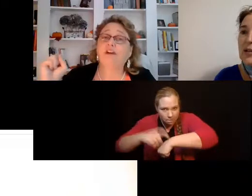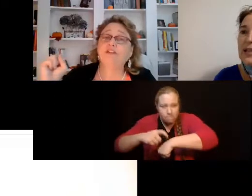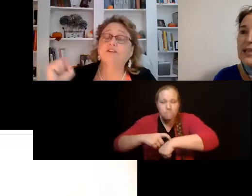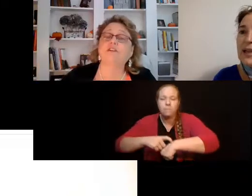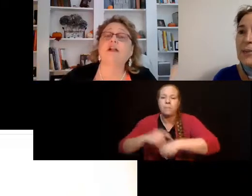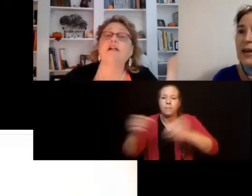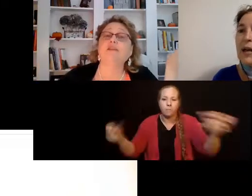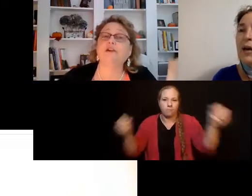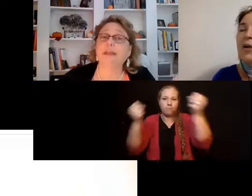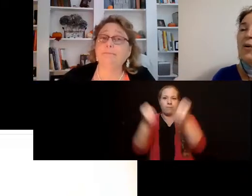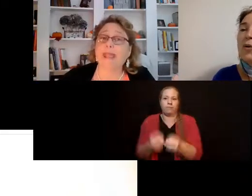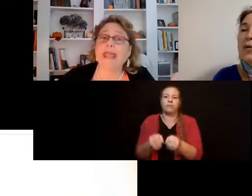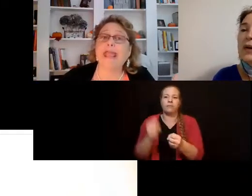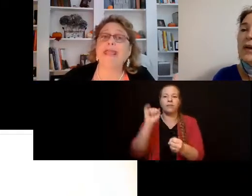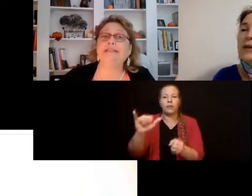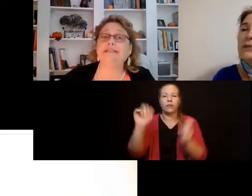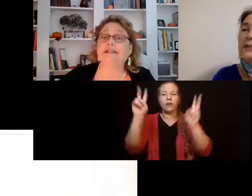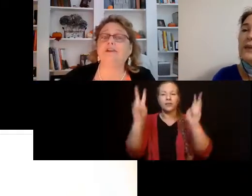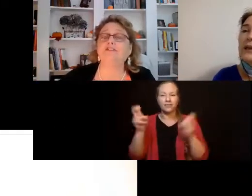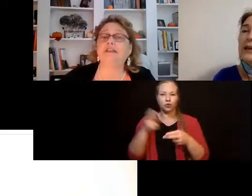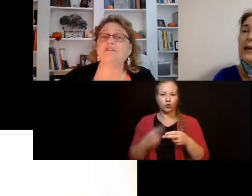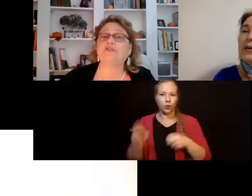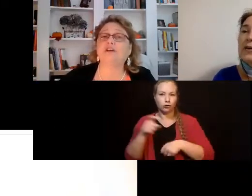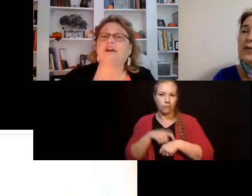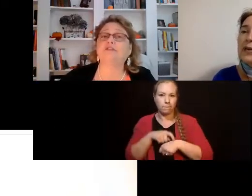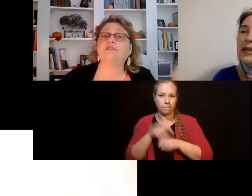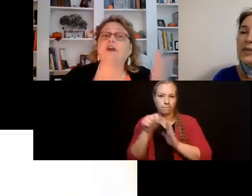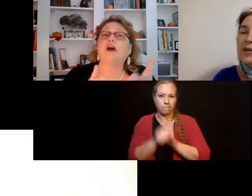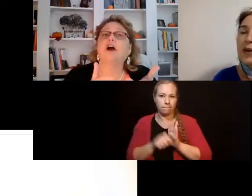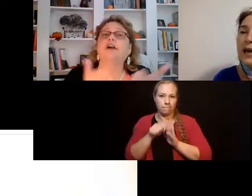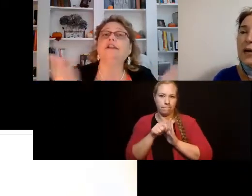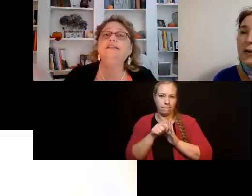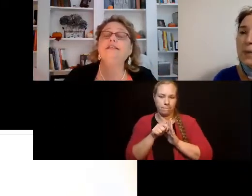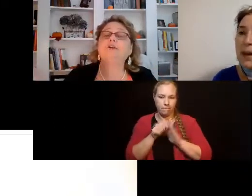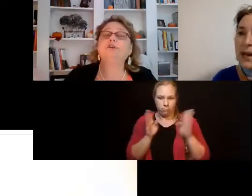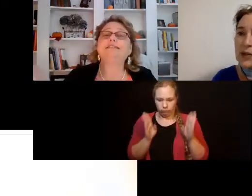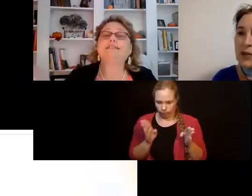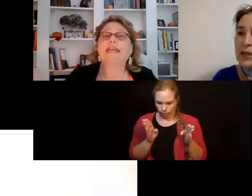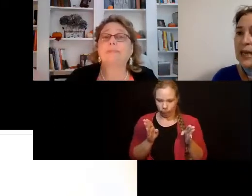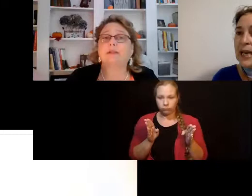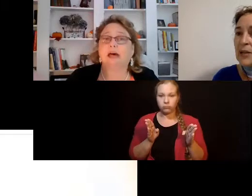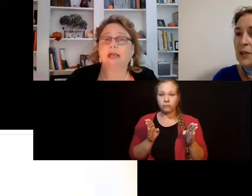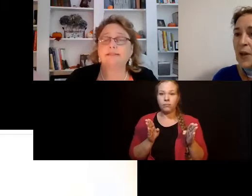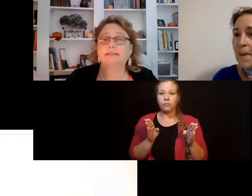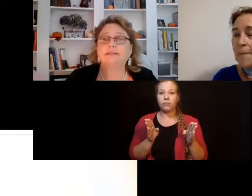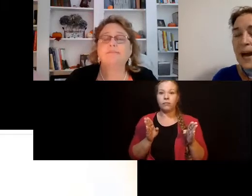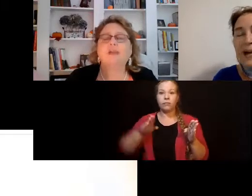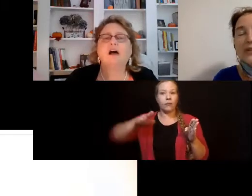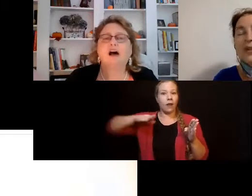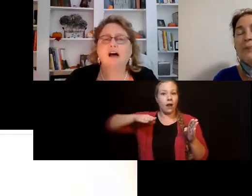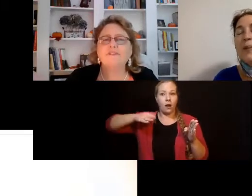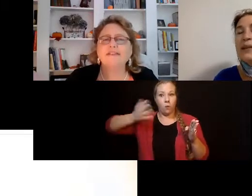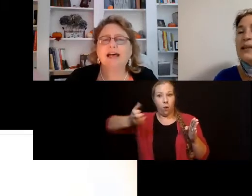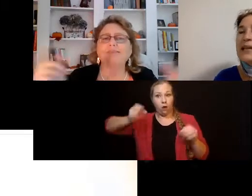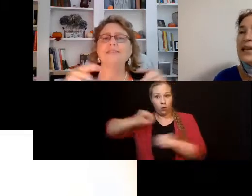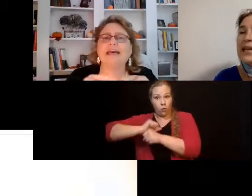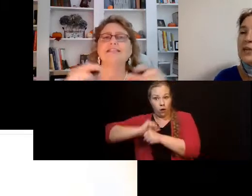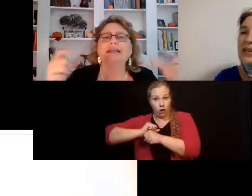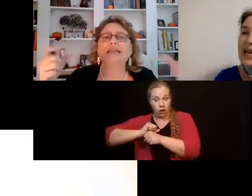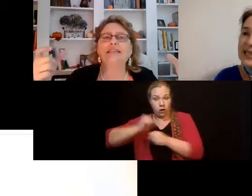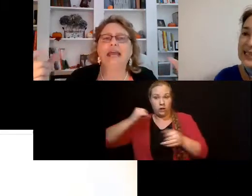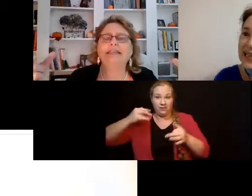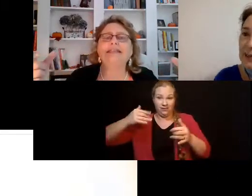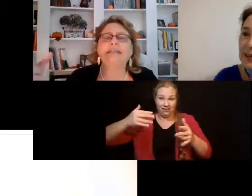-term funder. They're going to pay until our sons or daughters are considered stabilized. Oftentimes,